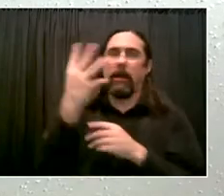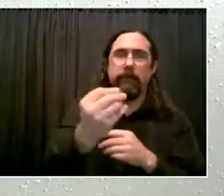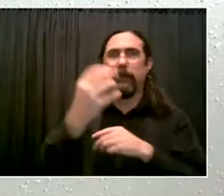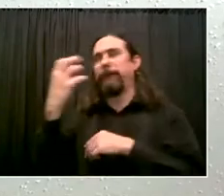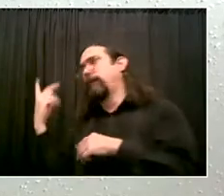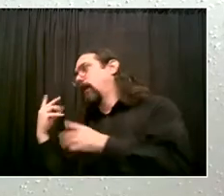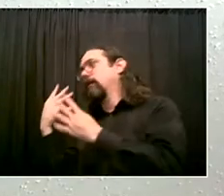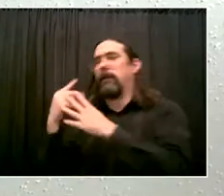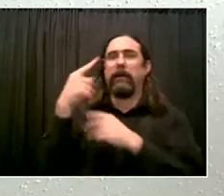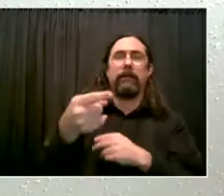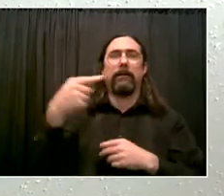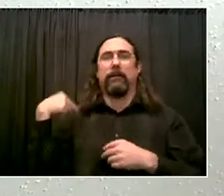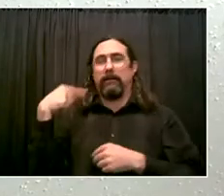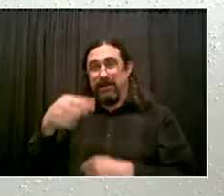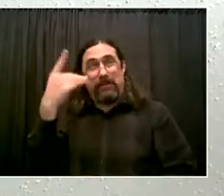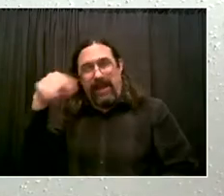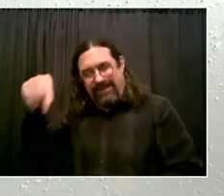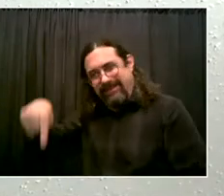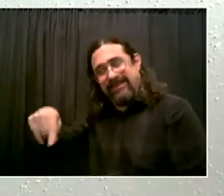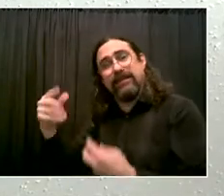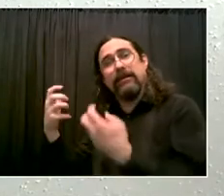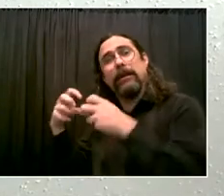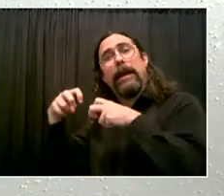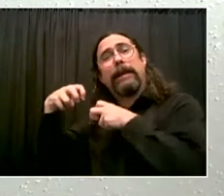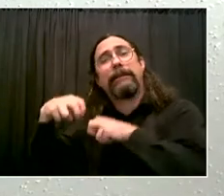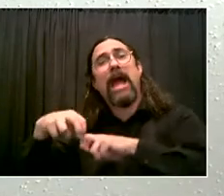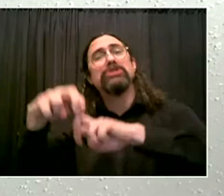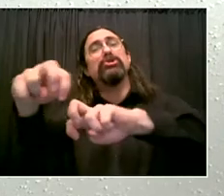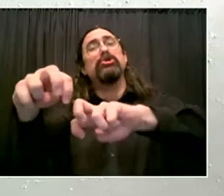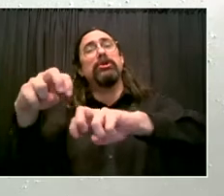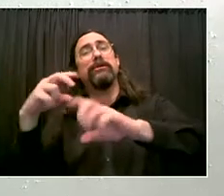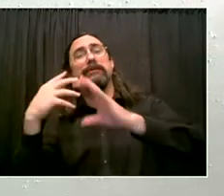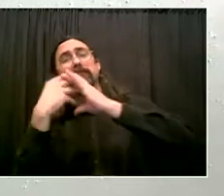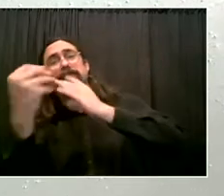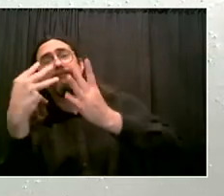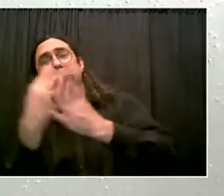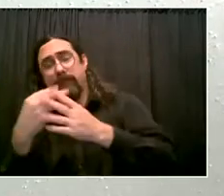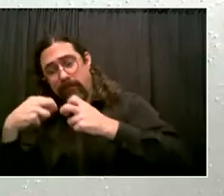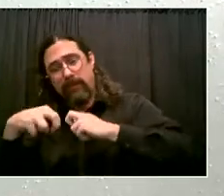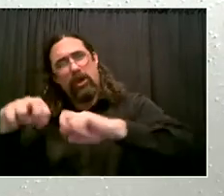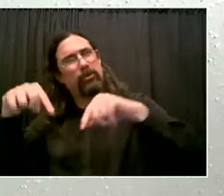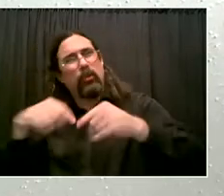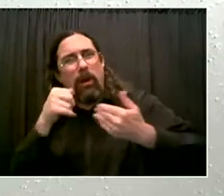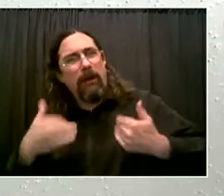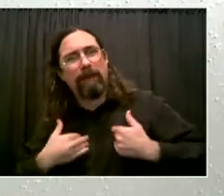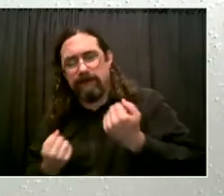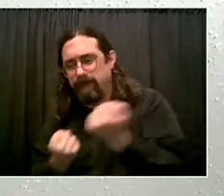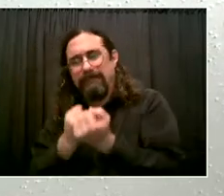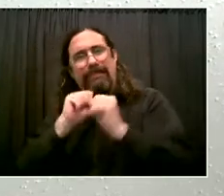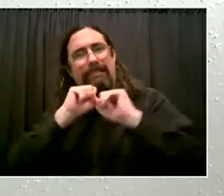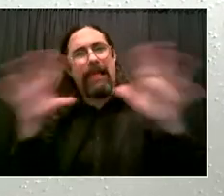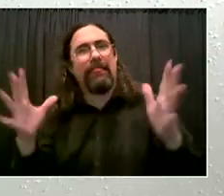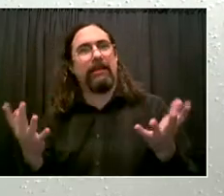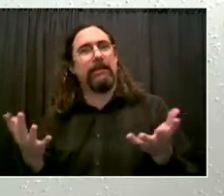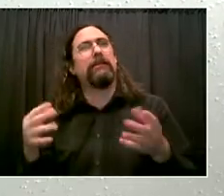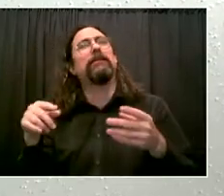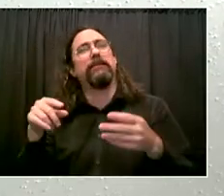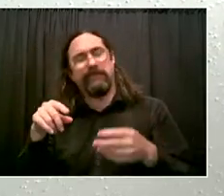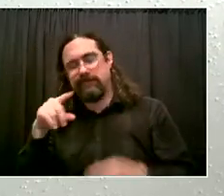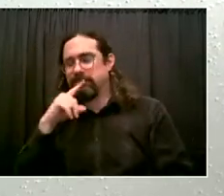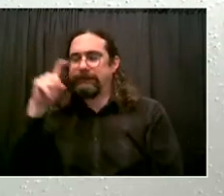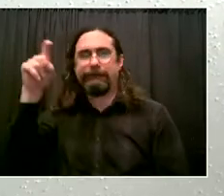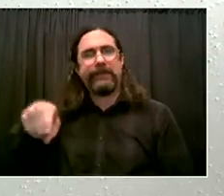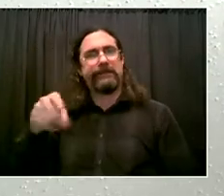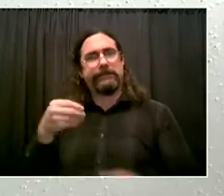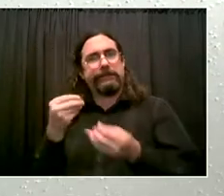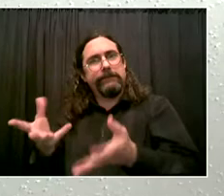bill. Um, it's something that we all need in our city and state. And I am very pleased and proud to be able to